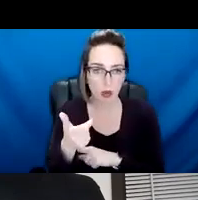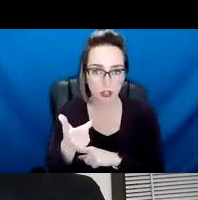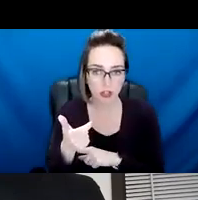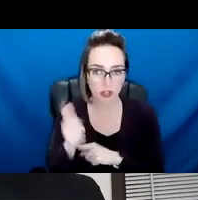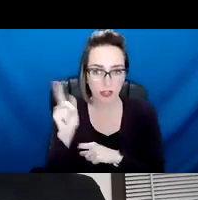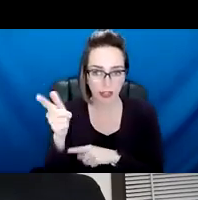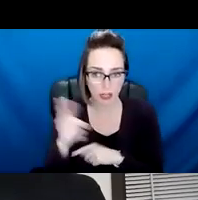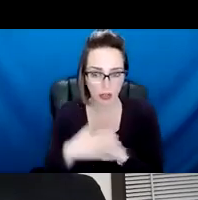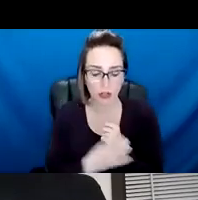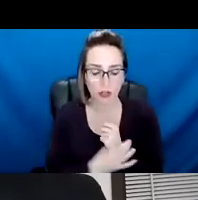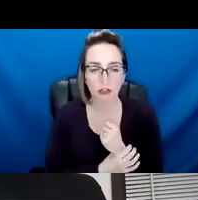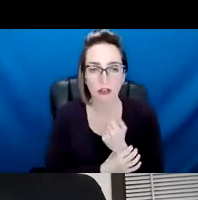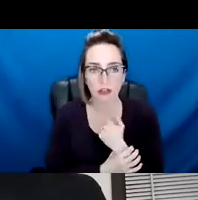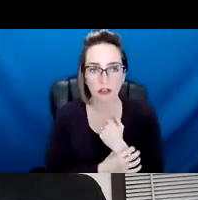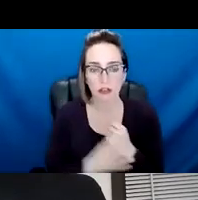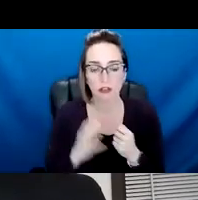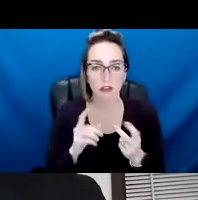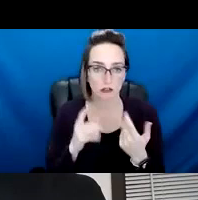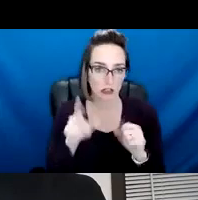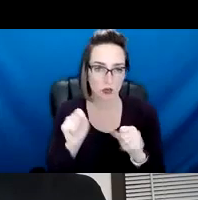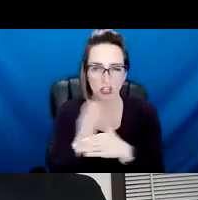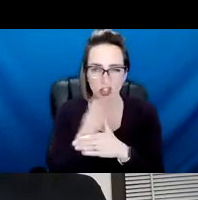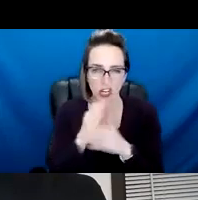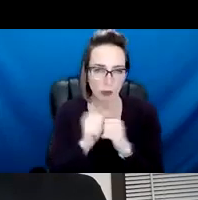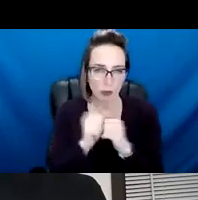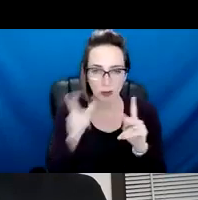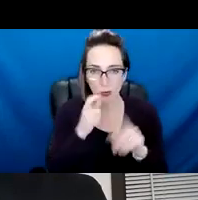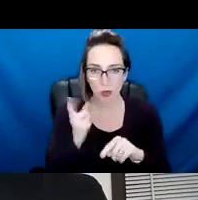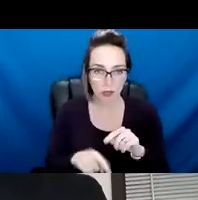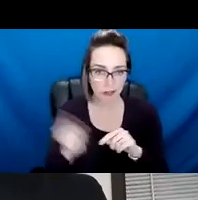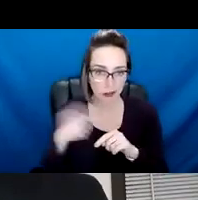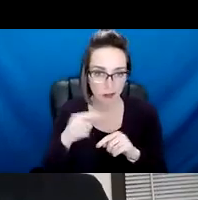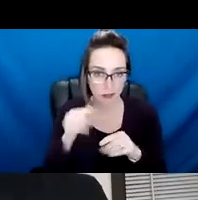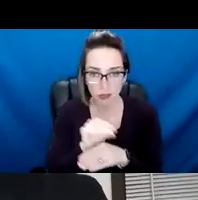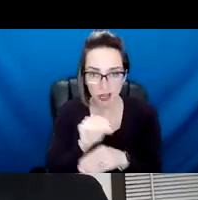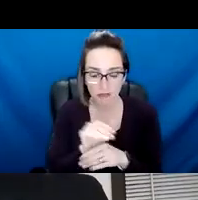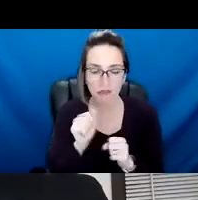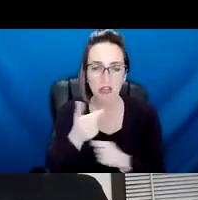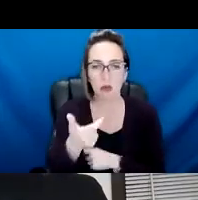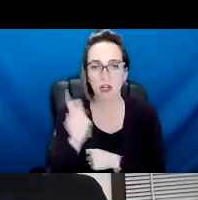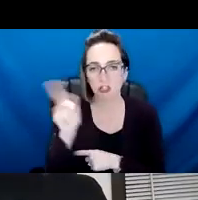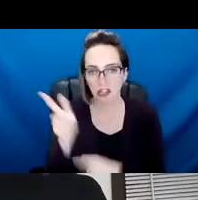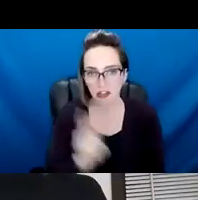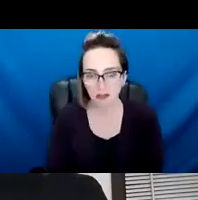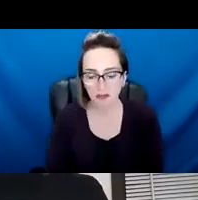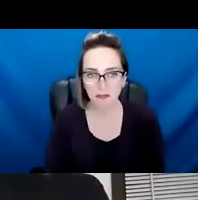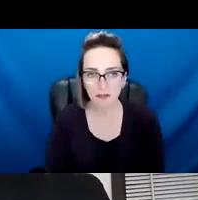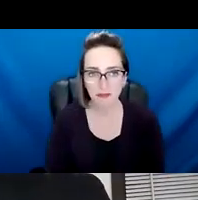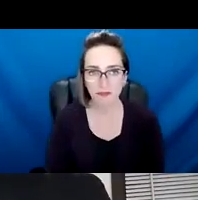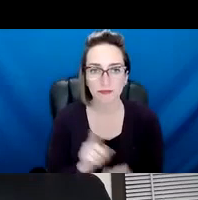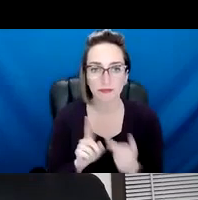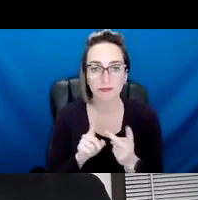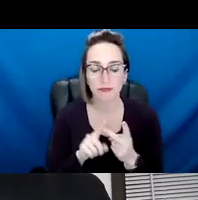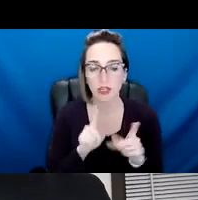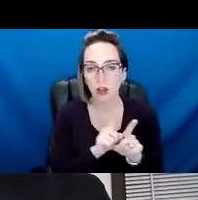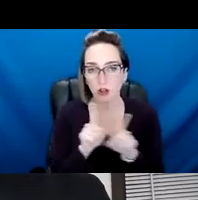um, and to share with those who may or may not, um, have been able to attend tonight. Um, we will also do our best to